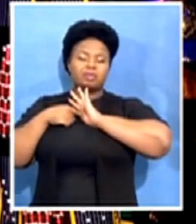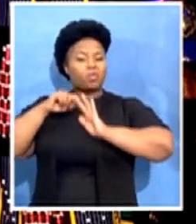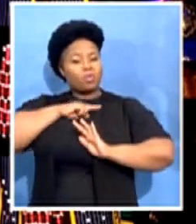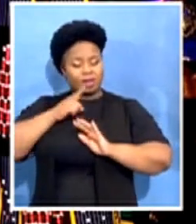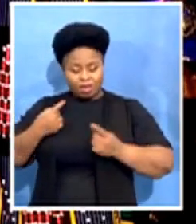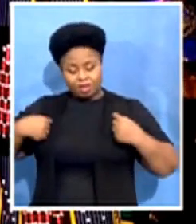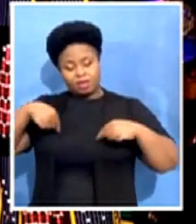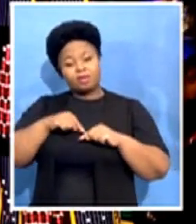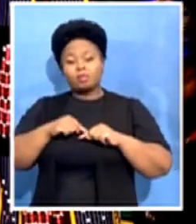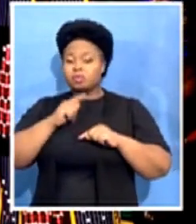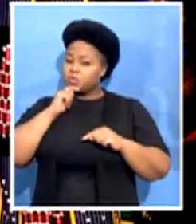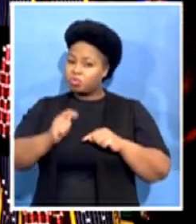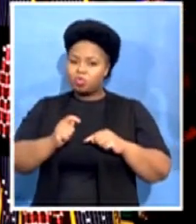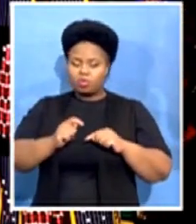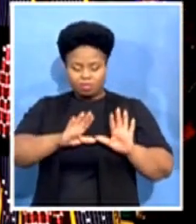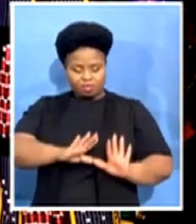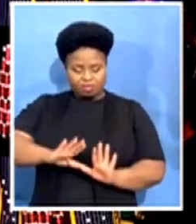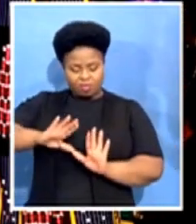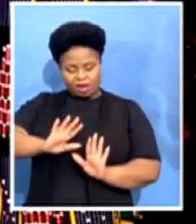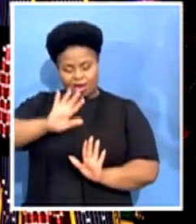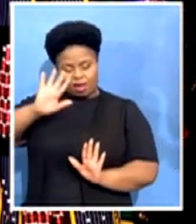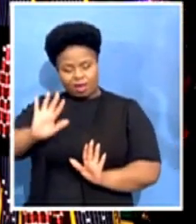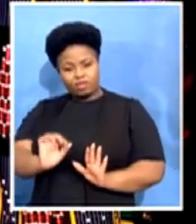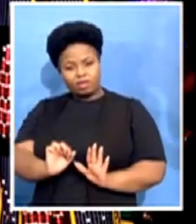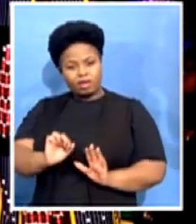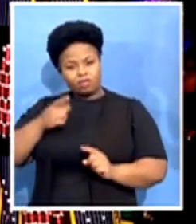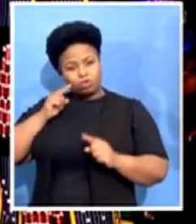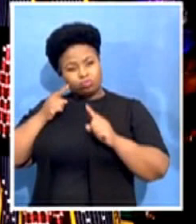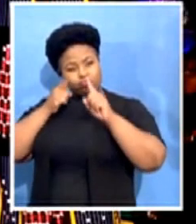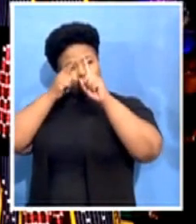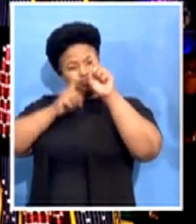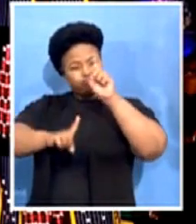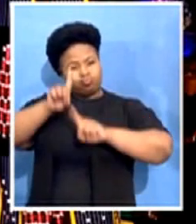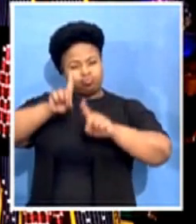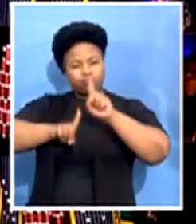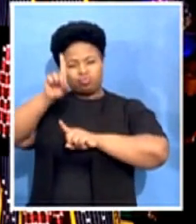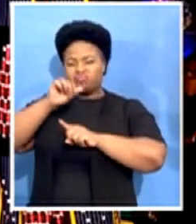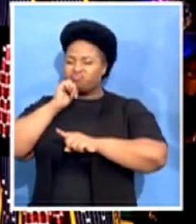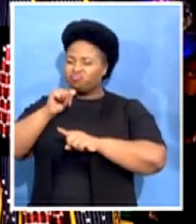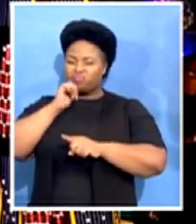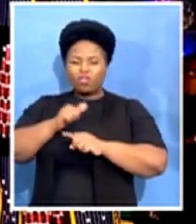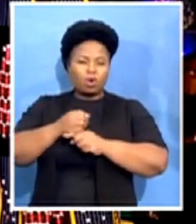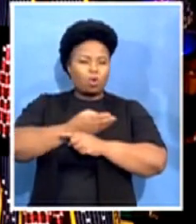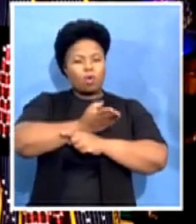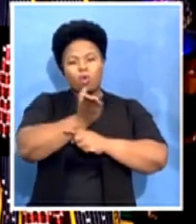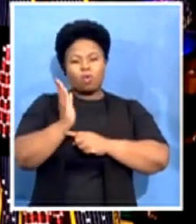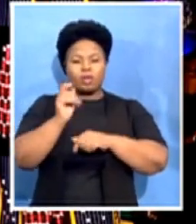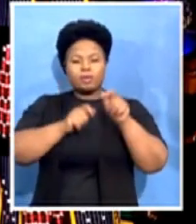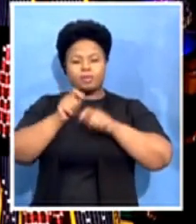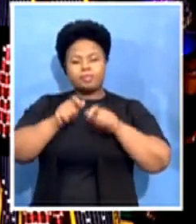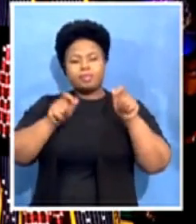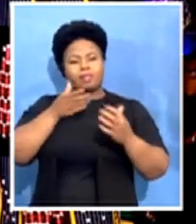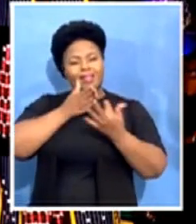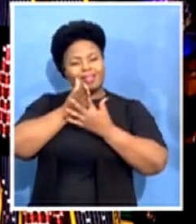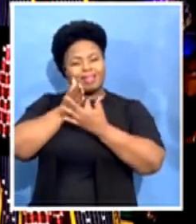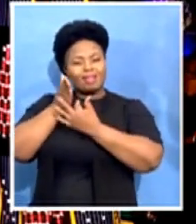destined for the crescendo across all spheres of human endeavor. The best way we can